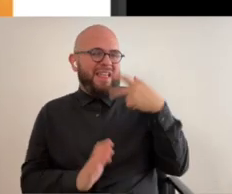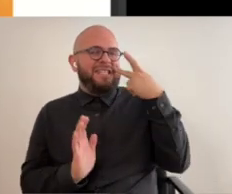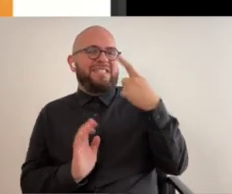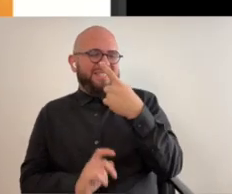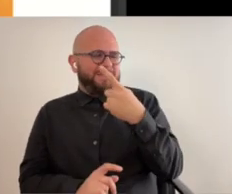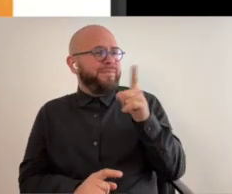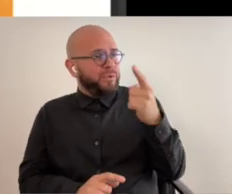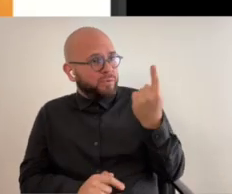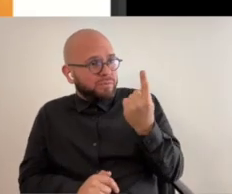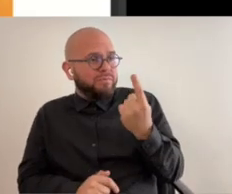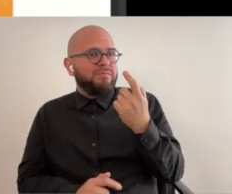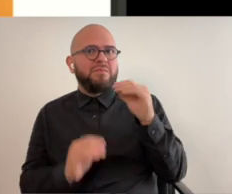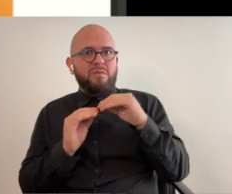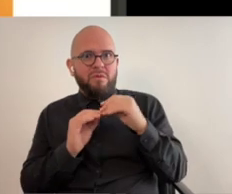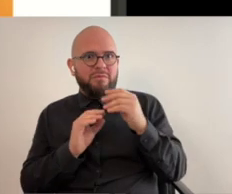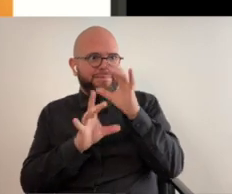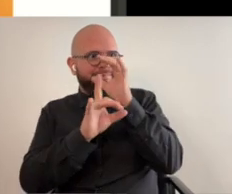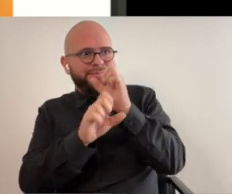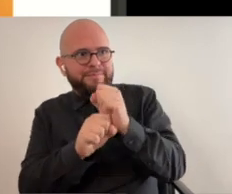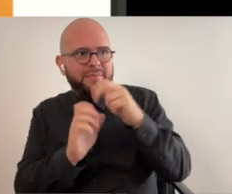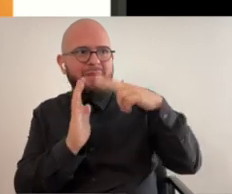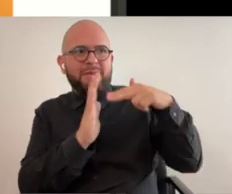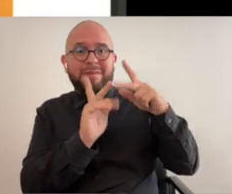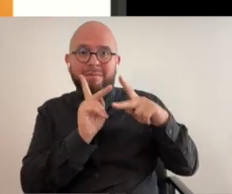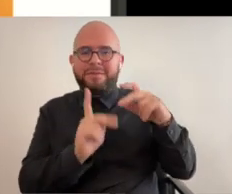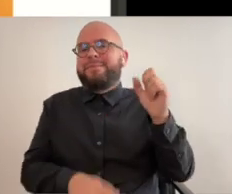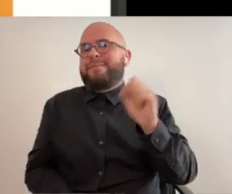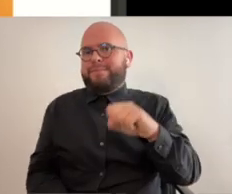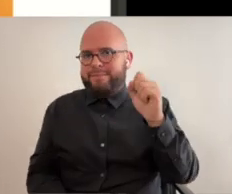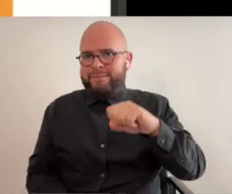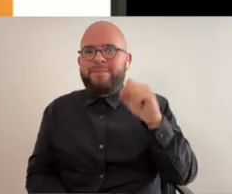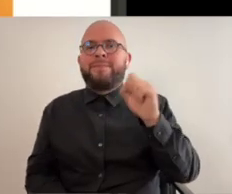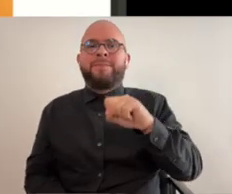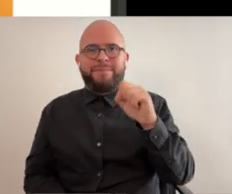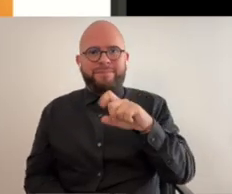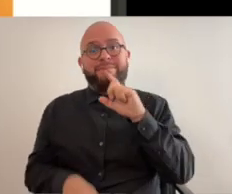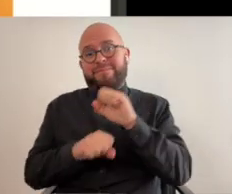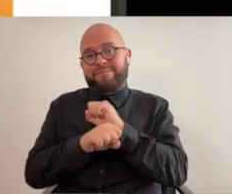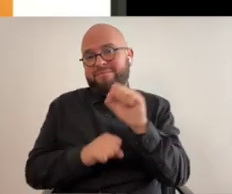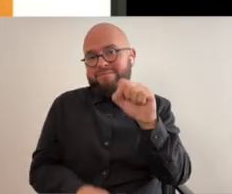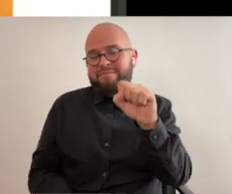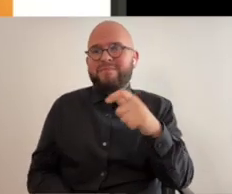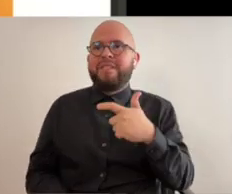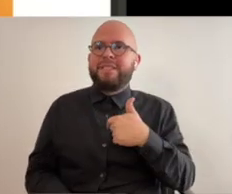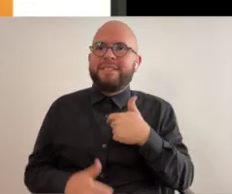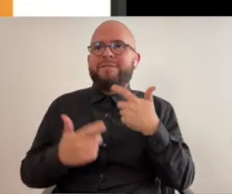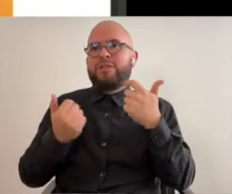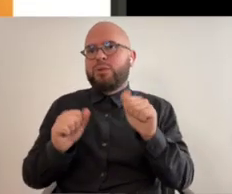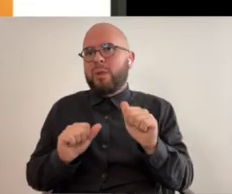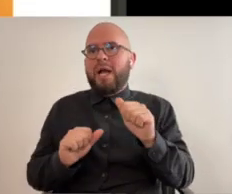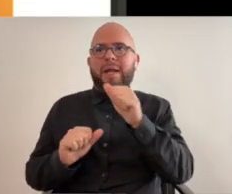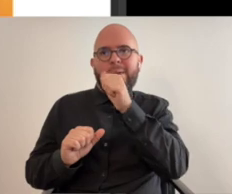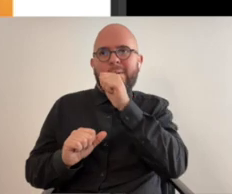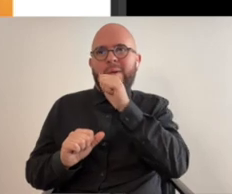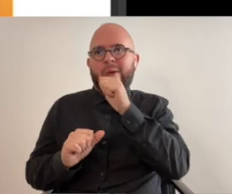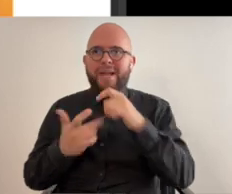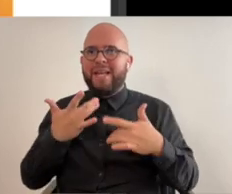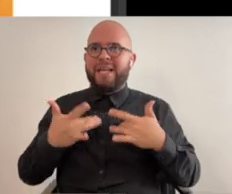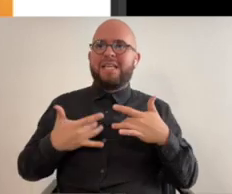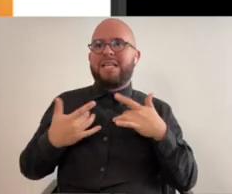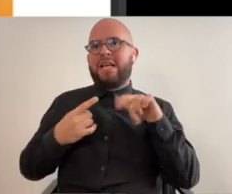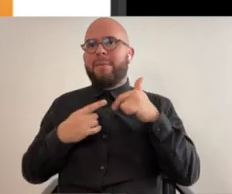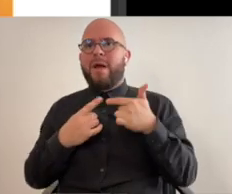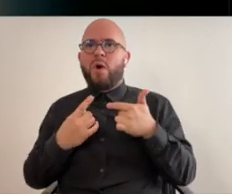kind of style were you always more uh drawn to painting people yeah actually i